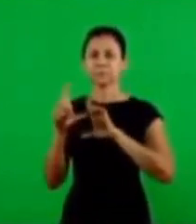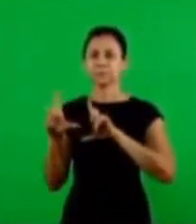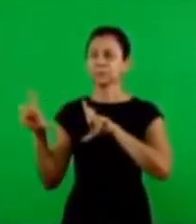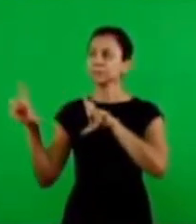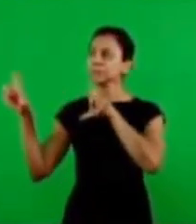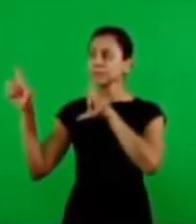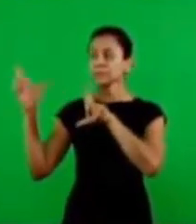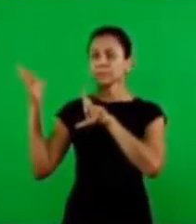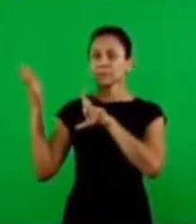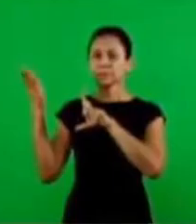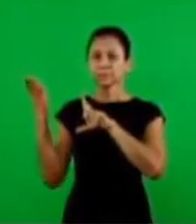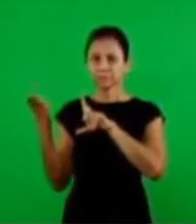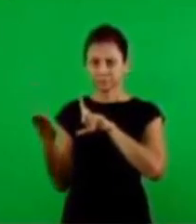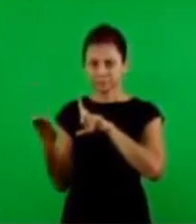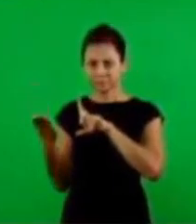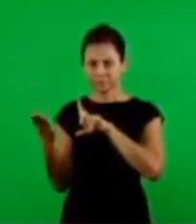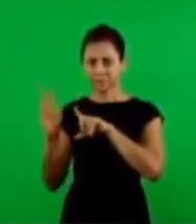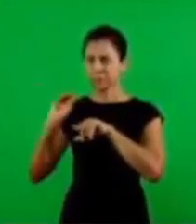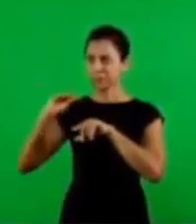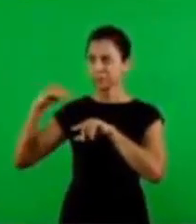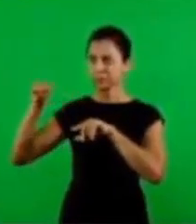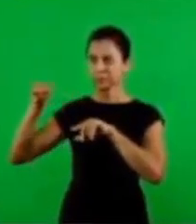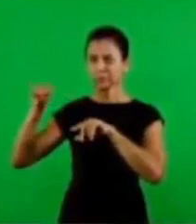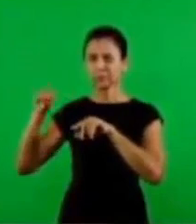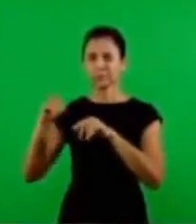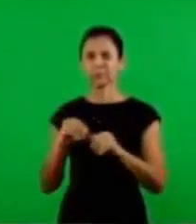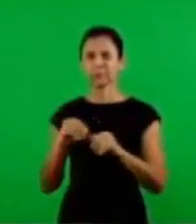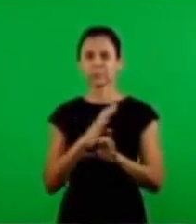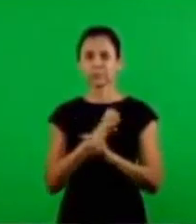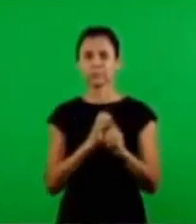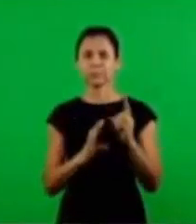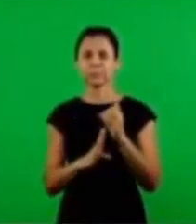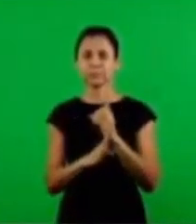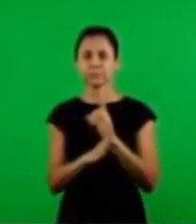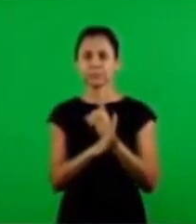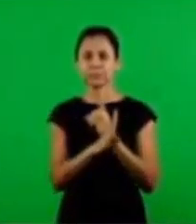question regarding our Sunday school.